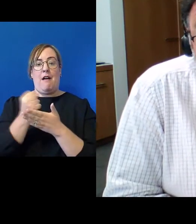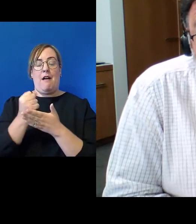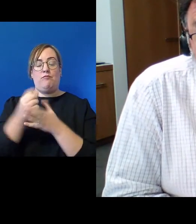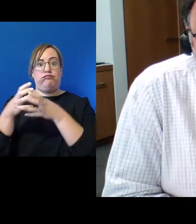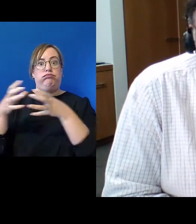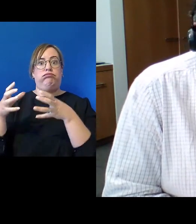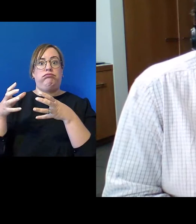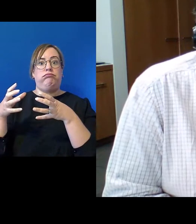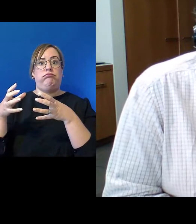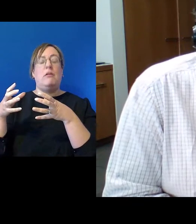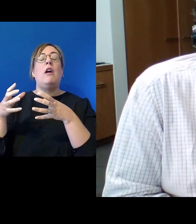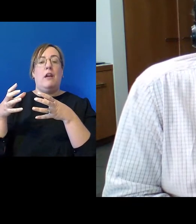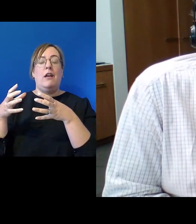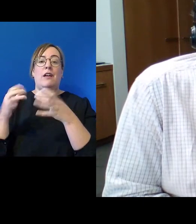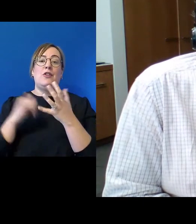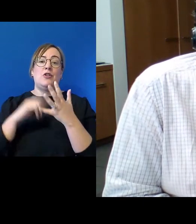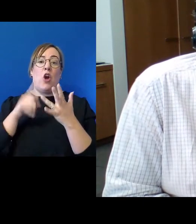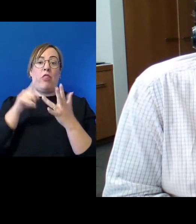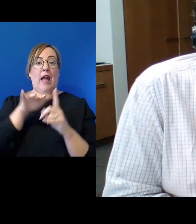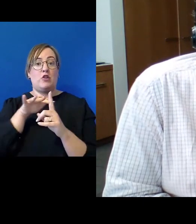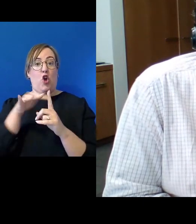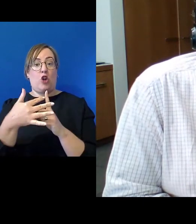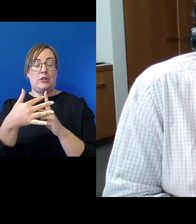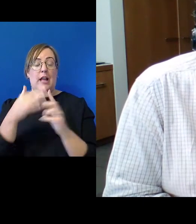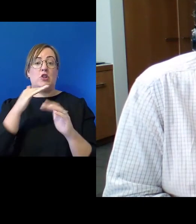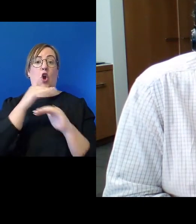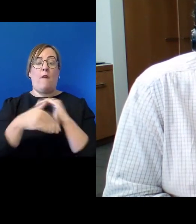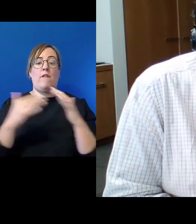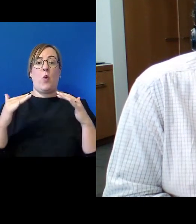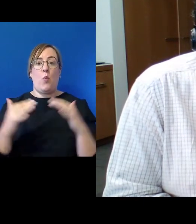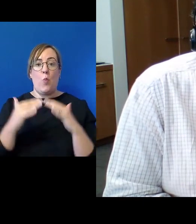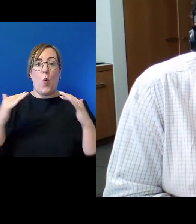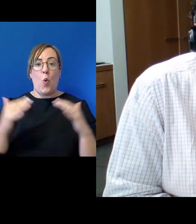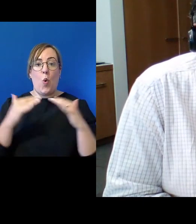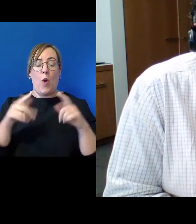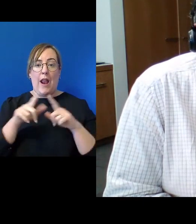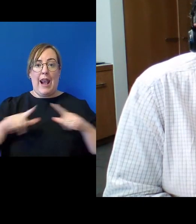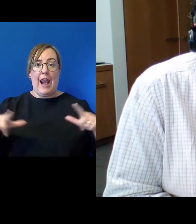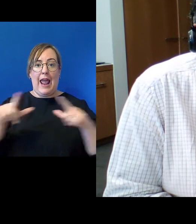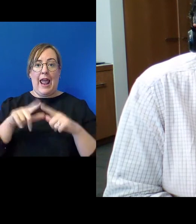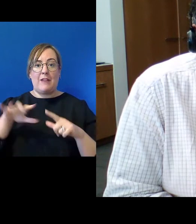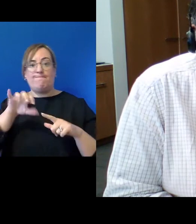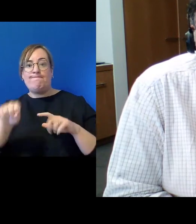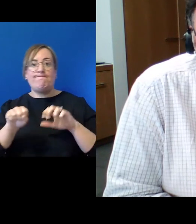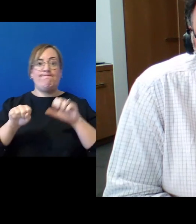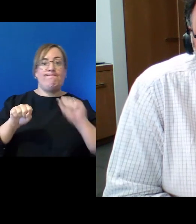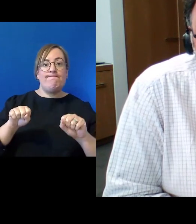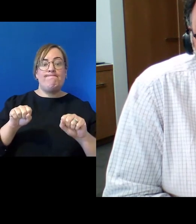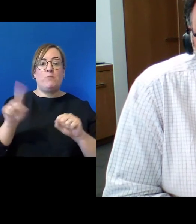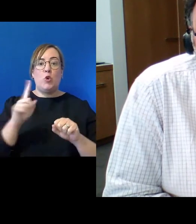within which the wars over land were fought in the 1860s through to the 1880s,